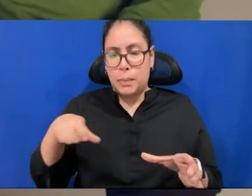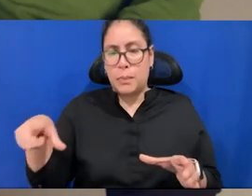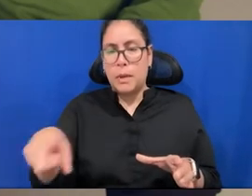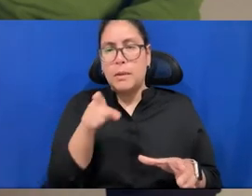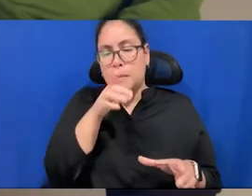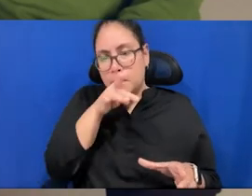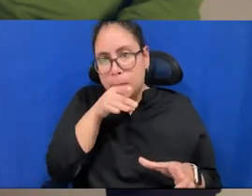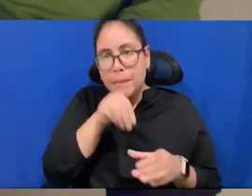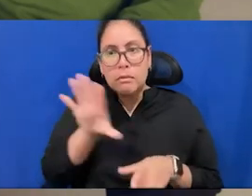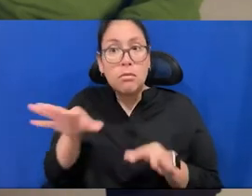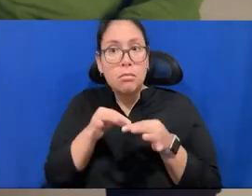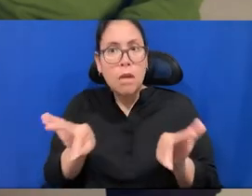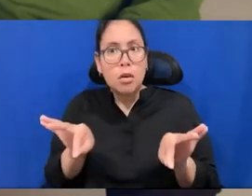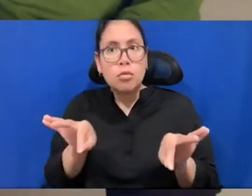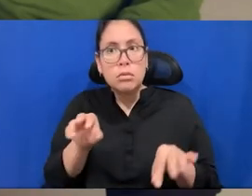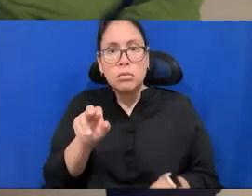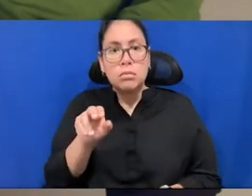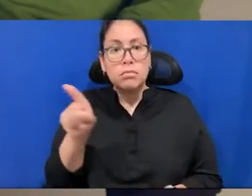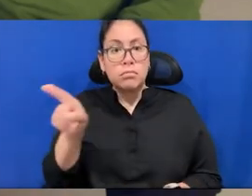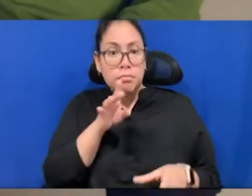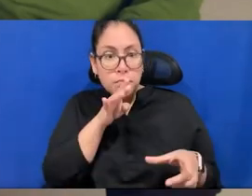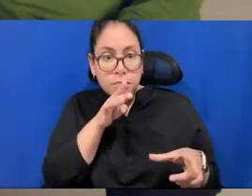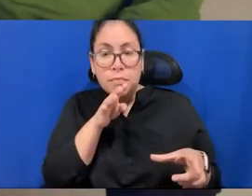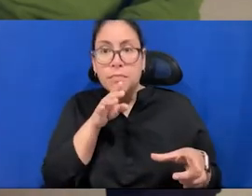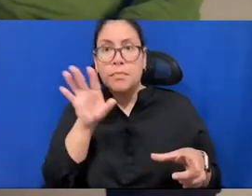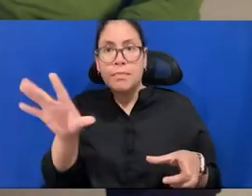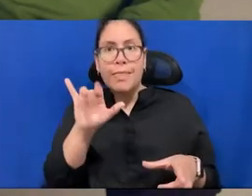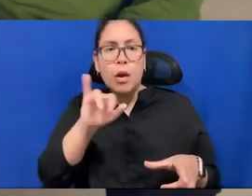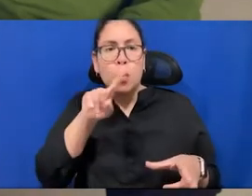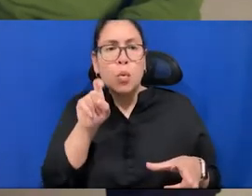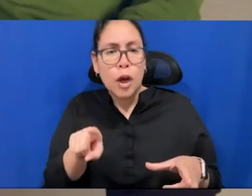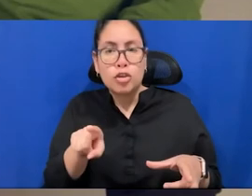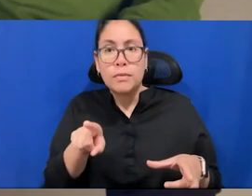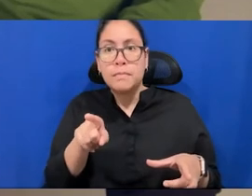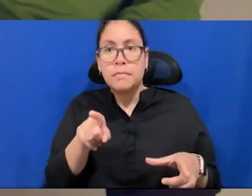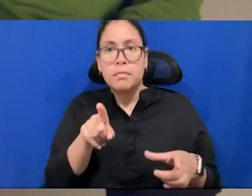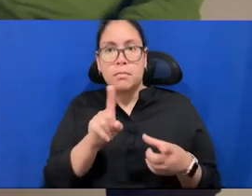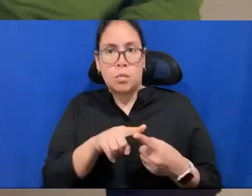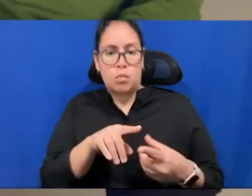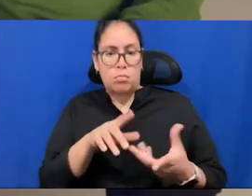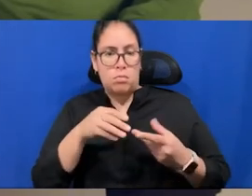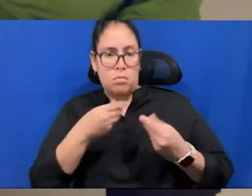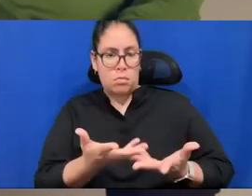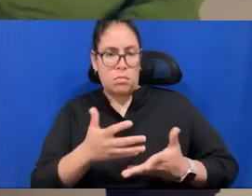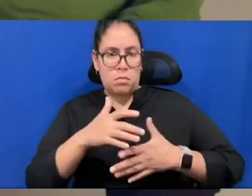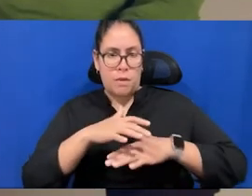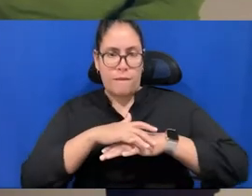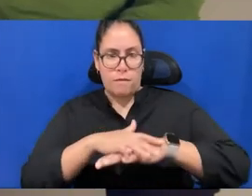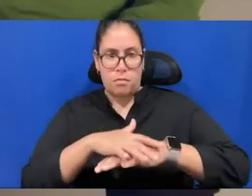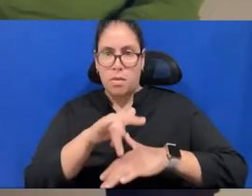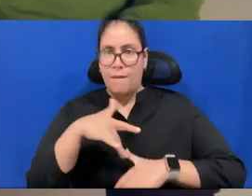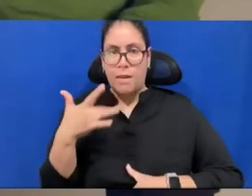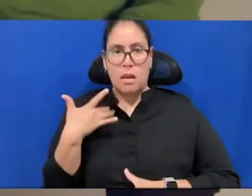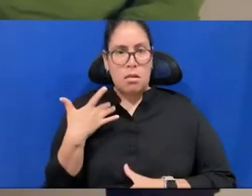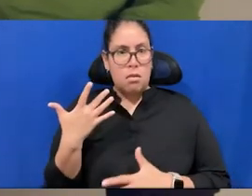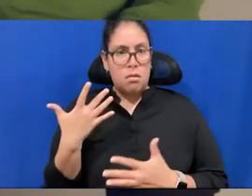then translate them in vibration language to the spider. And, and I think so that, that the way that, at